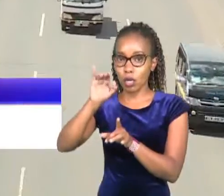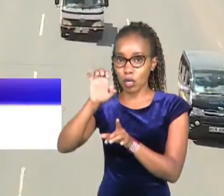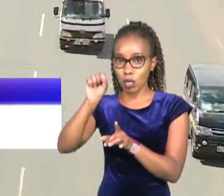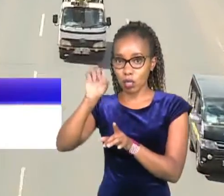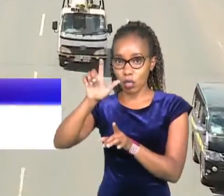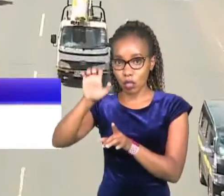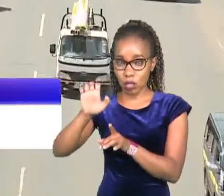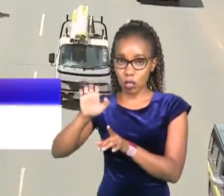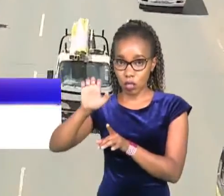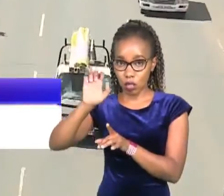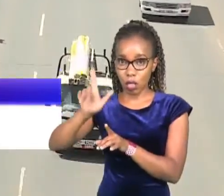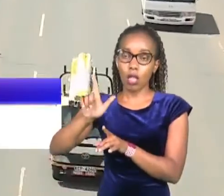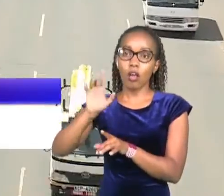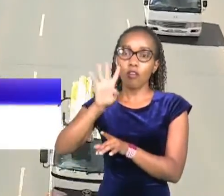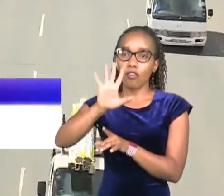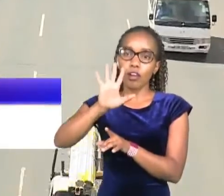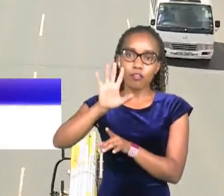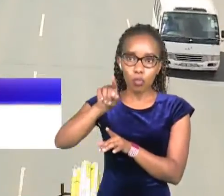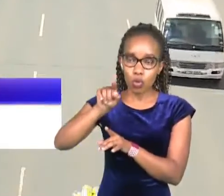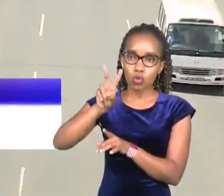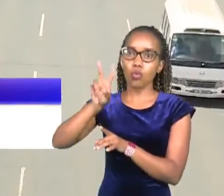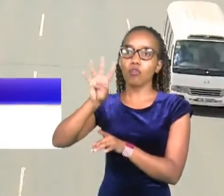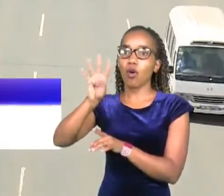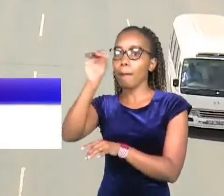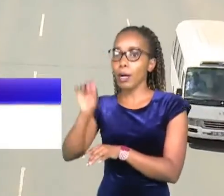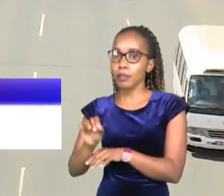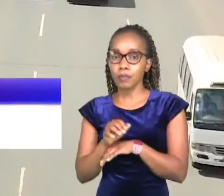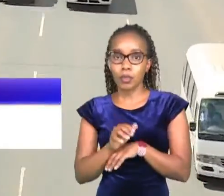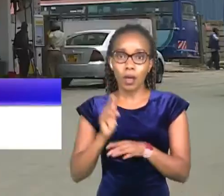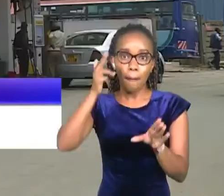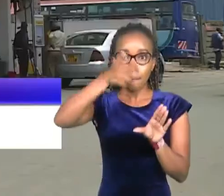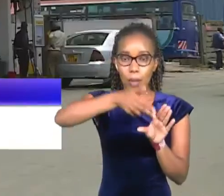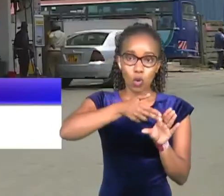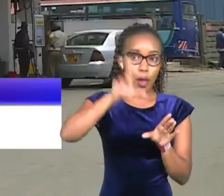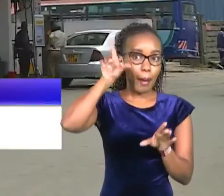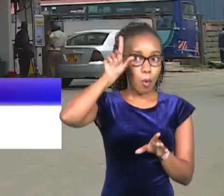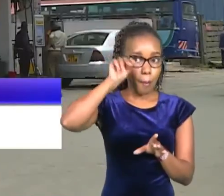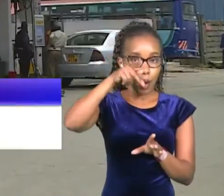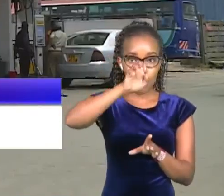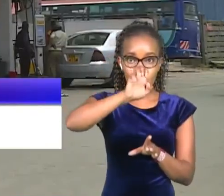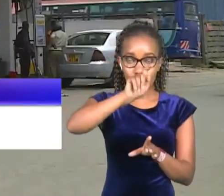5.42 per cent. Petrol in Mombasa will retail at 104.86 shillings.